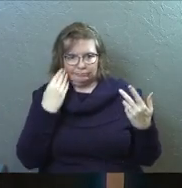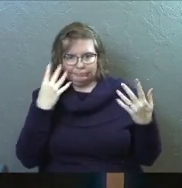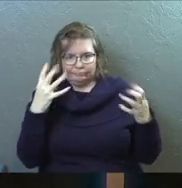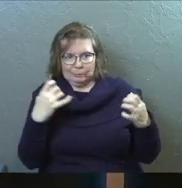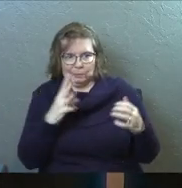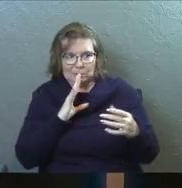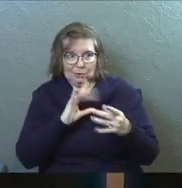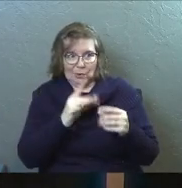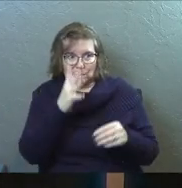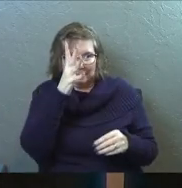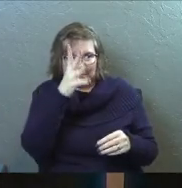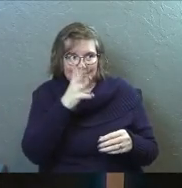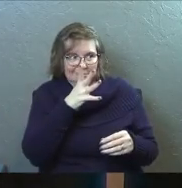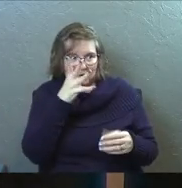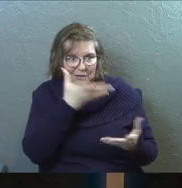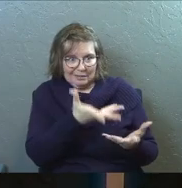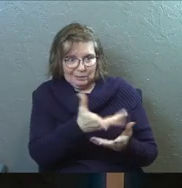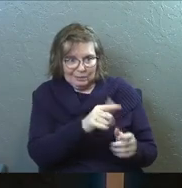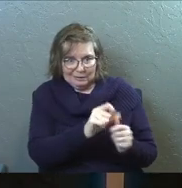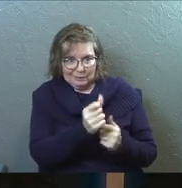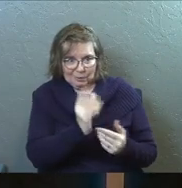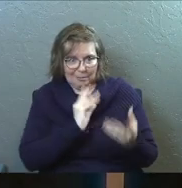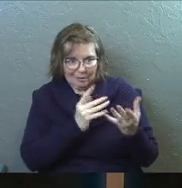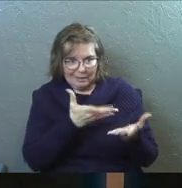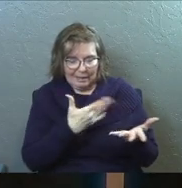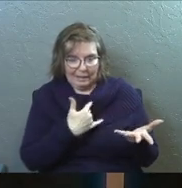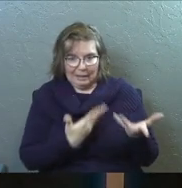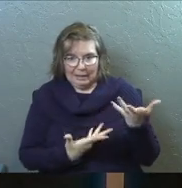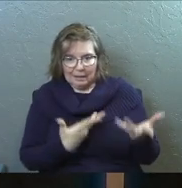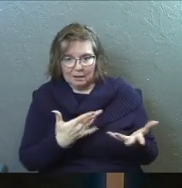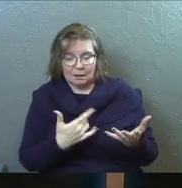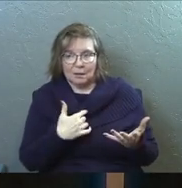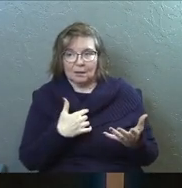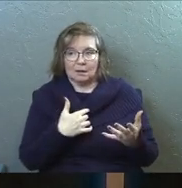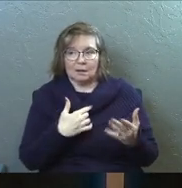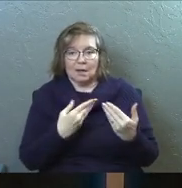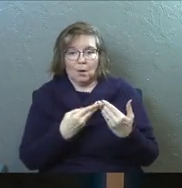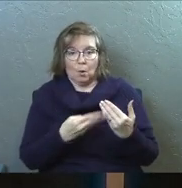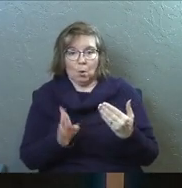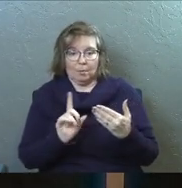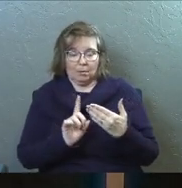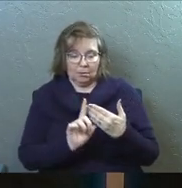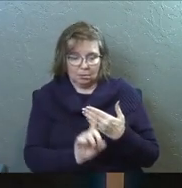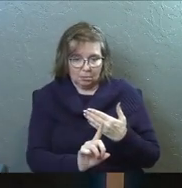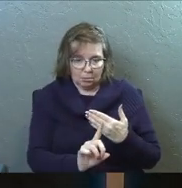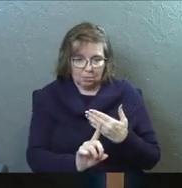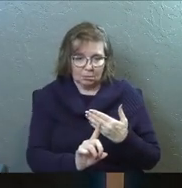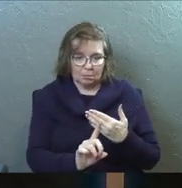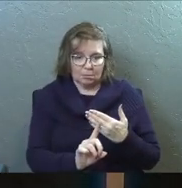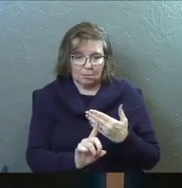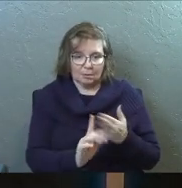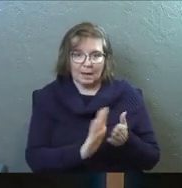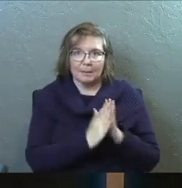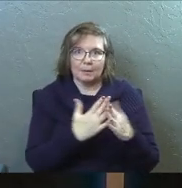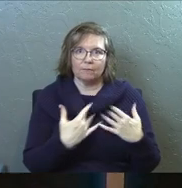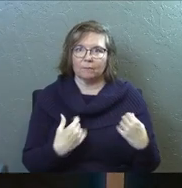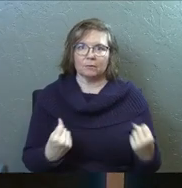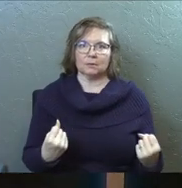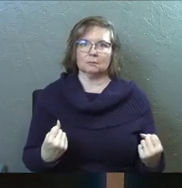I'm going to talk to this dad who's in this situation right now. And when I stepped on the other side of that door, I was confident.